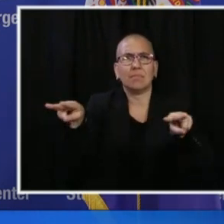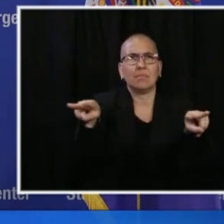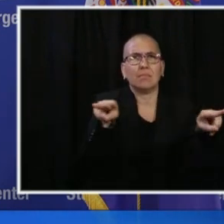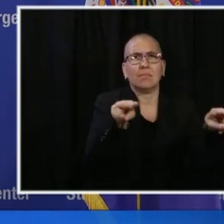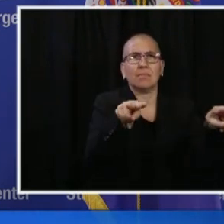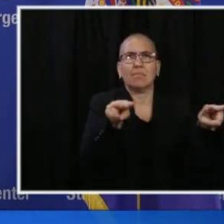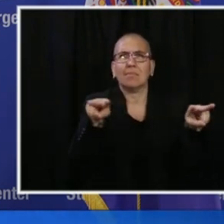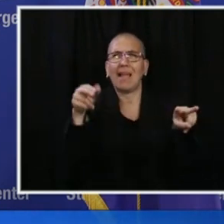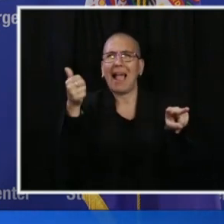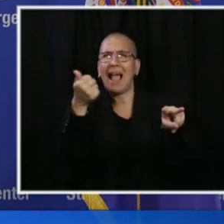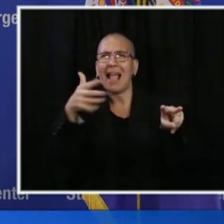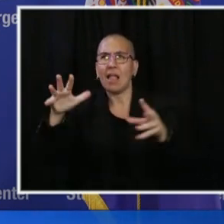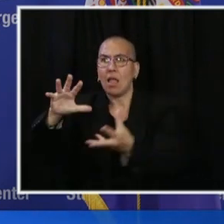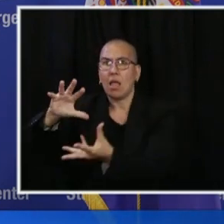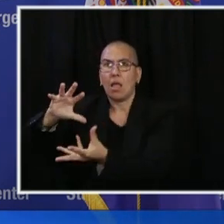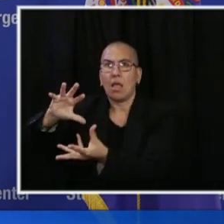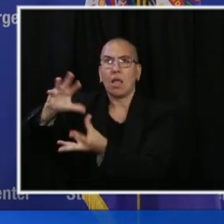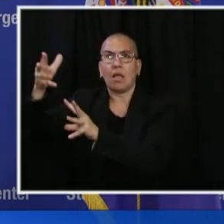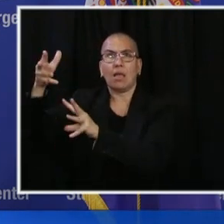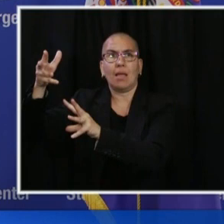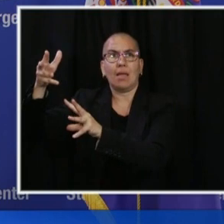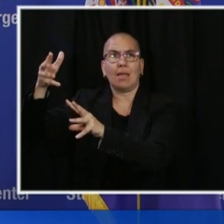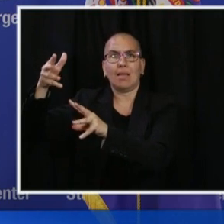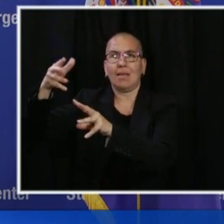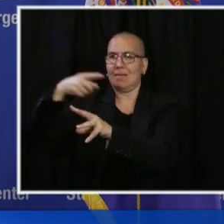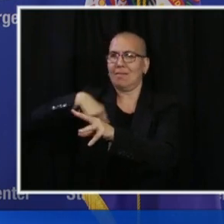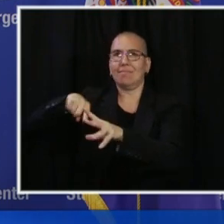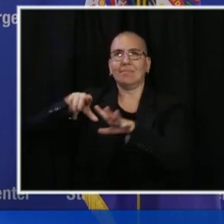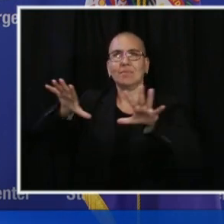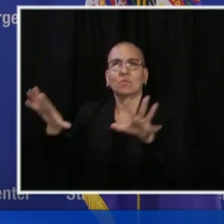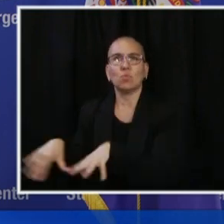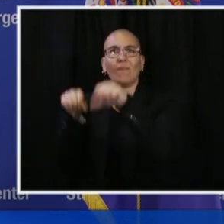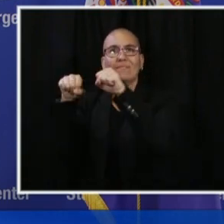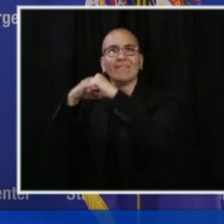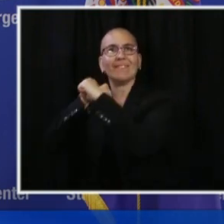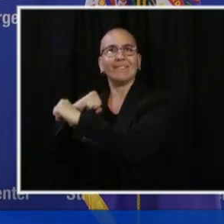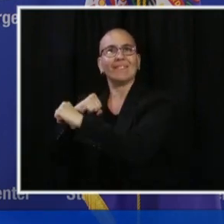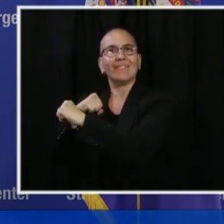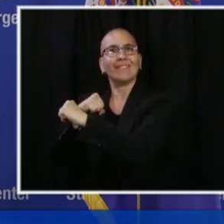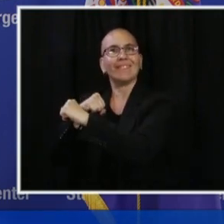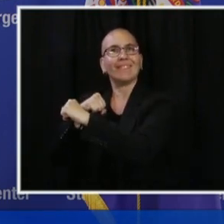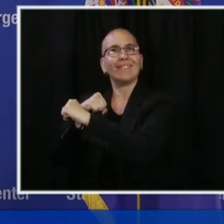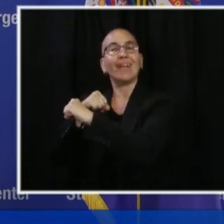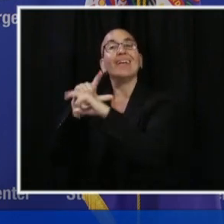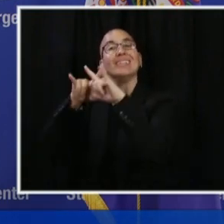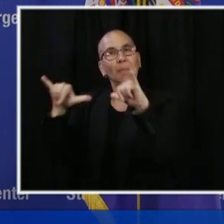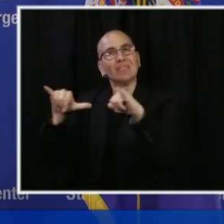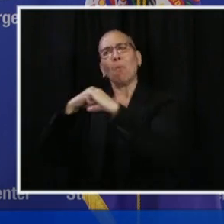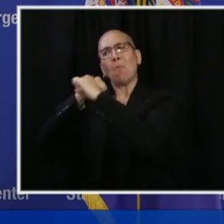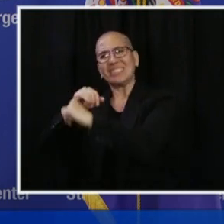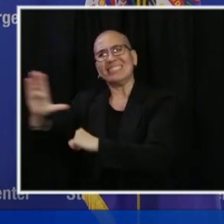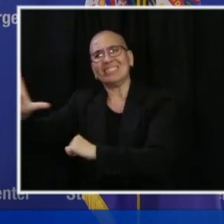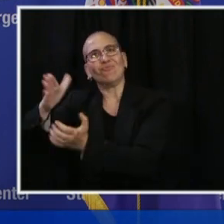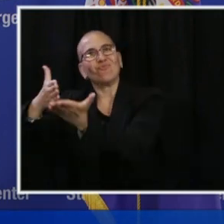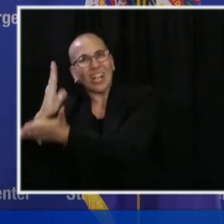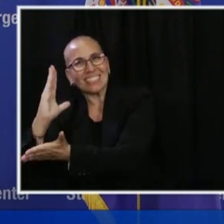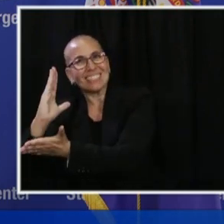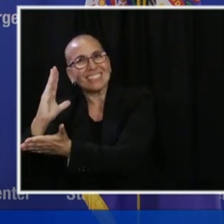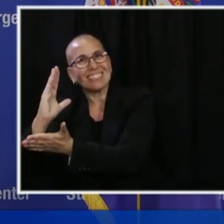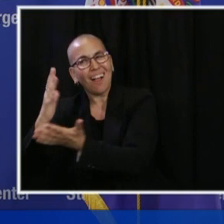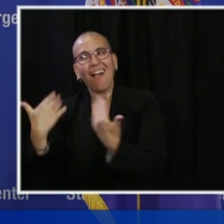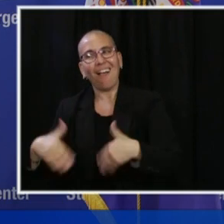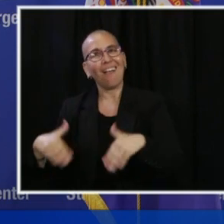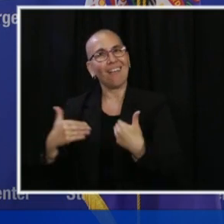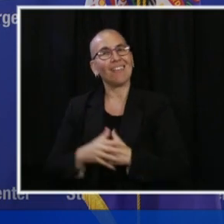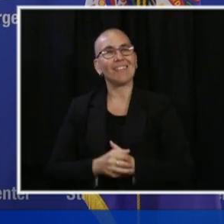and also prepared to protect people's First Amendment rights if folks are coming to protest. And we have been working